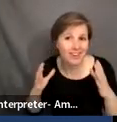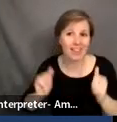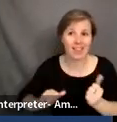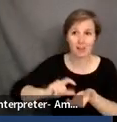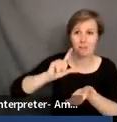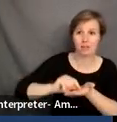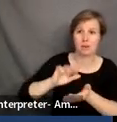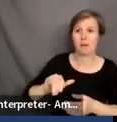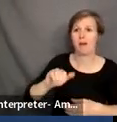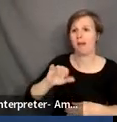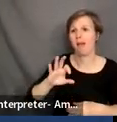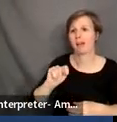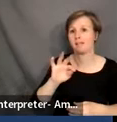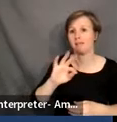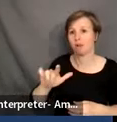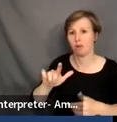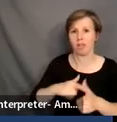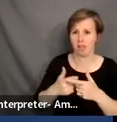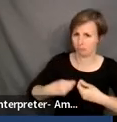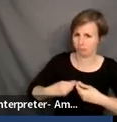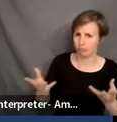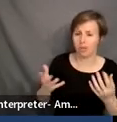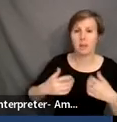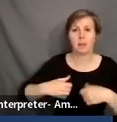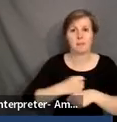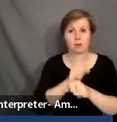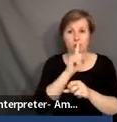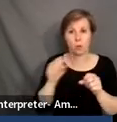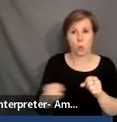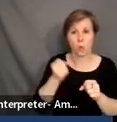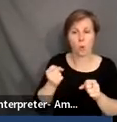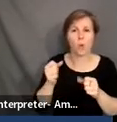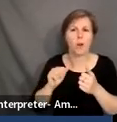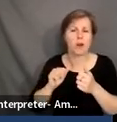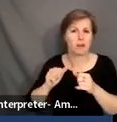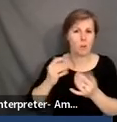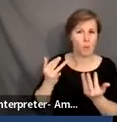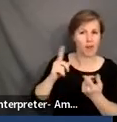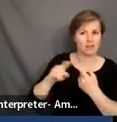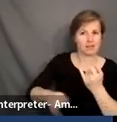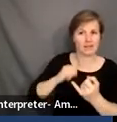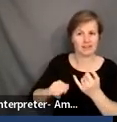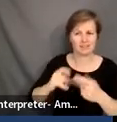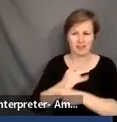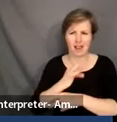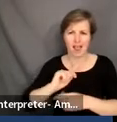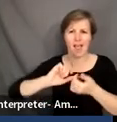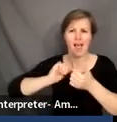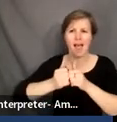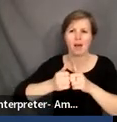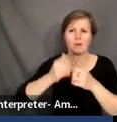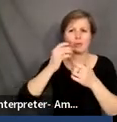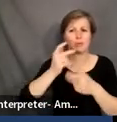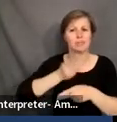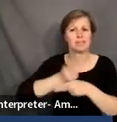by ACTFL and credited to you. So make sure you stay to the end to find out about how to do that. Now, without further ado, let's go ahead and